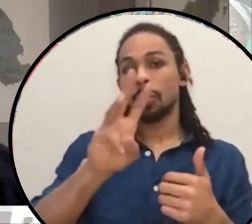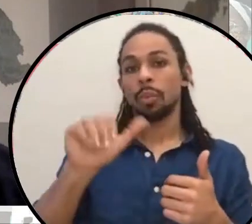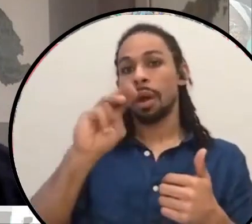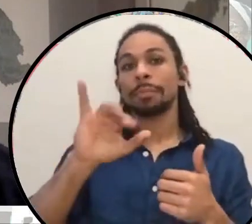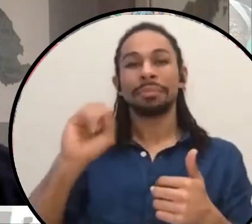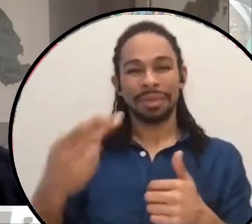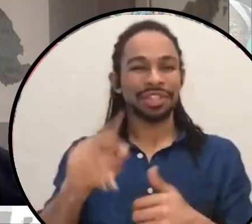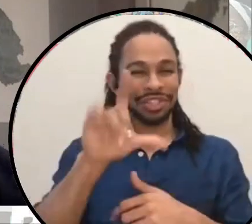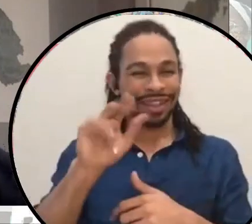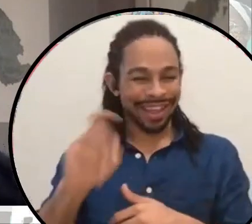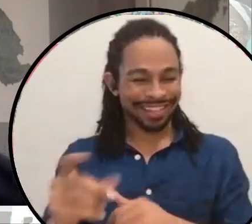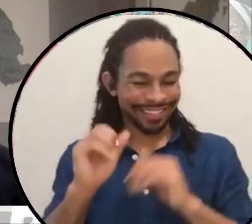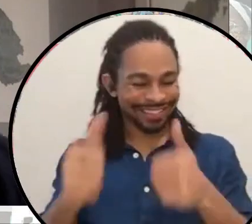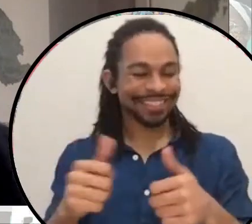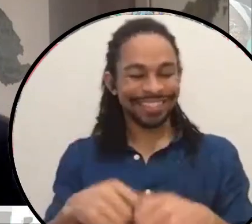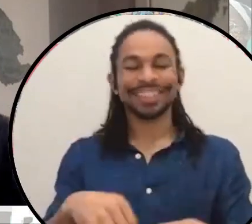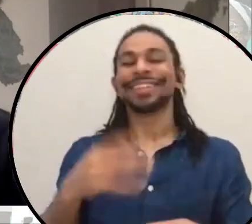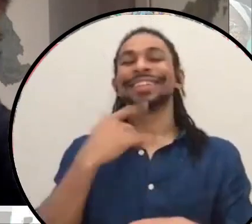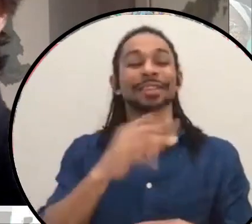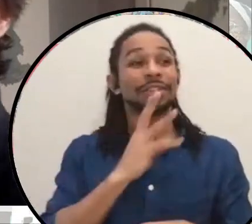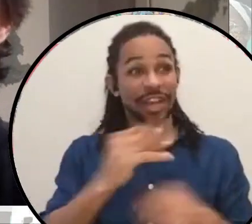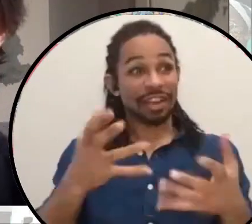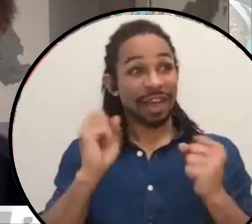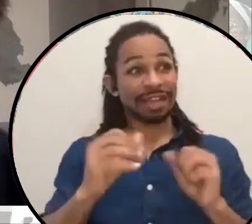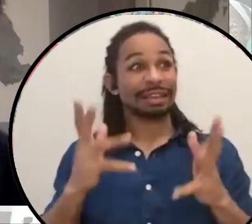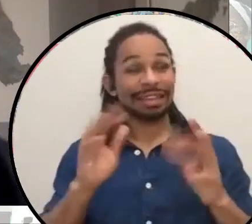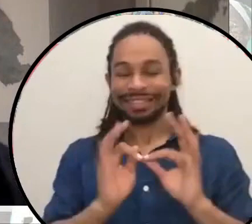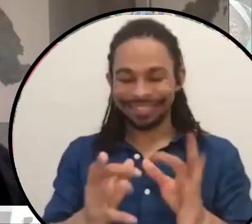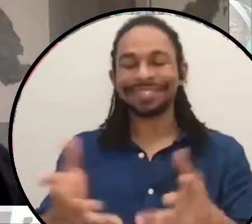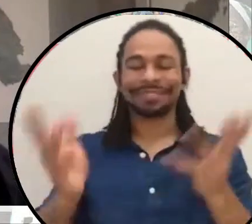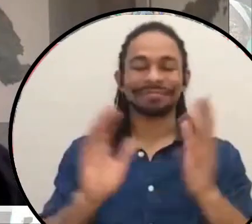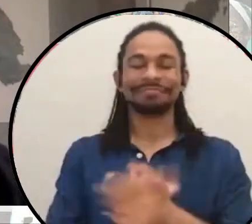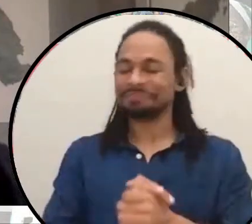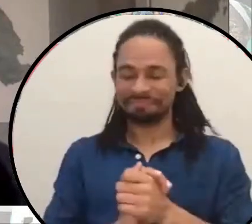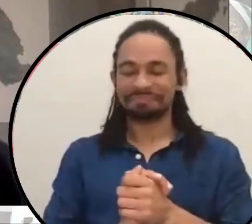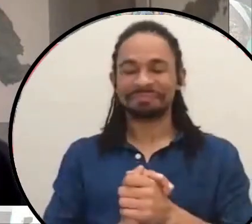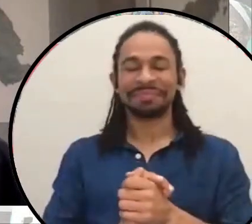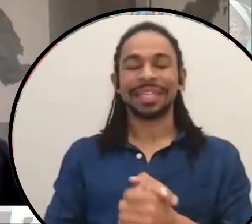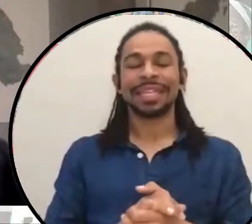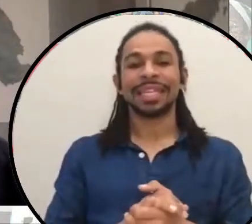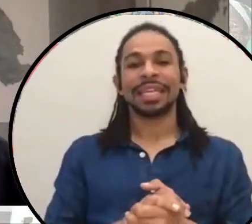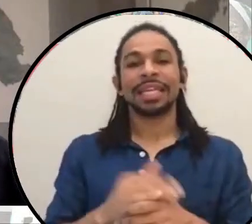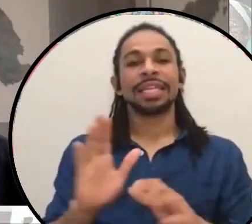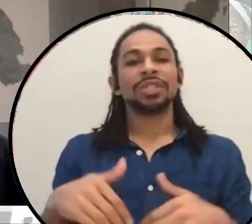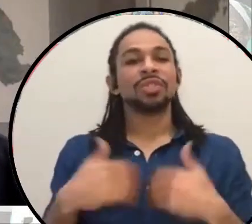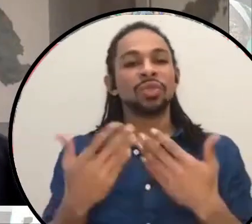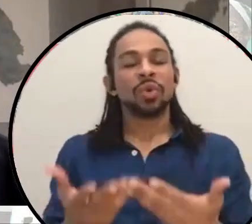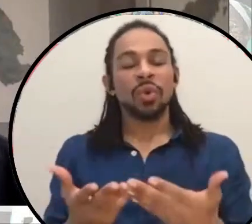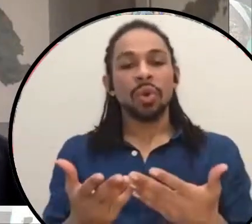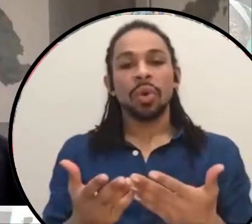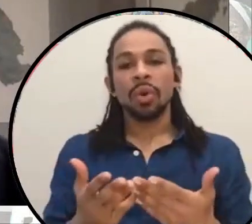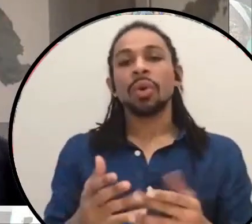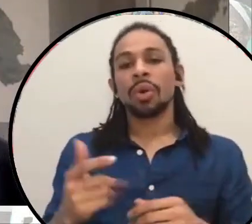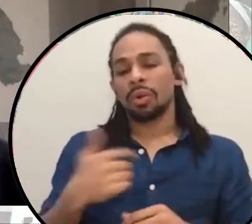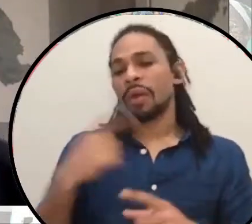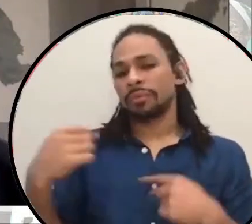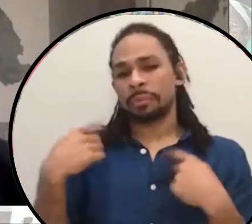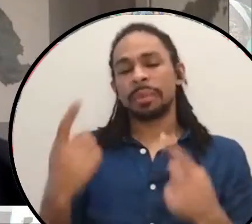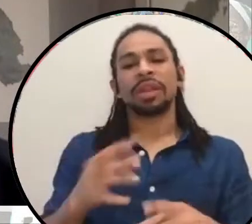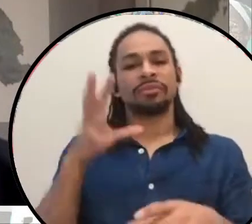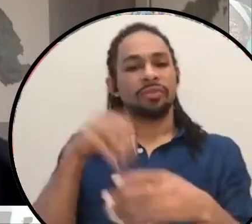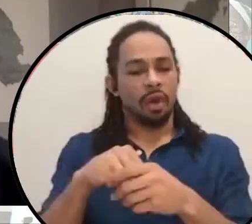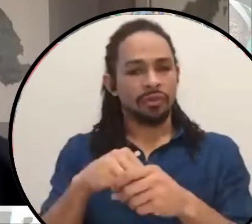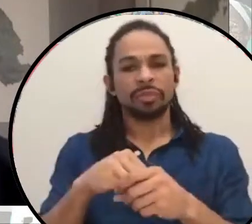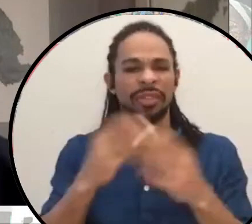realized I'm talking way too fast. Apologies to the interpreter. Um, so I've been involved in various